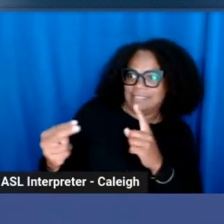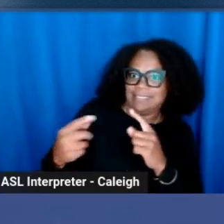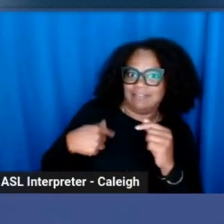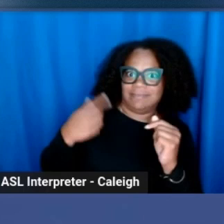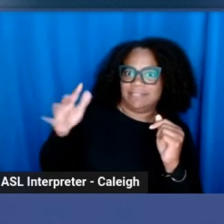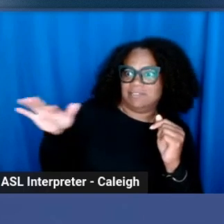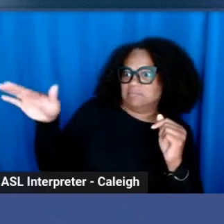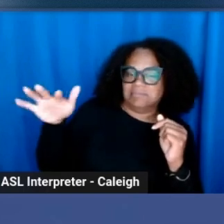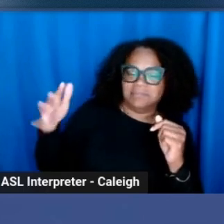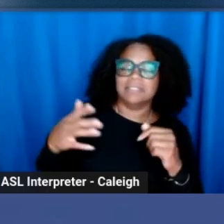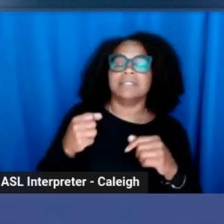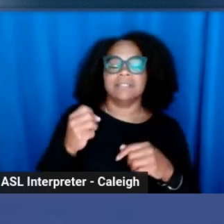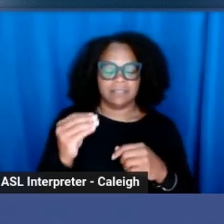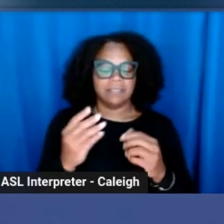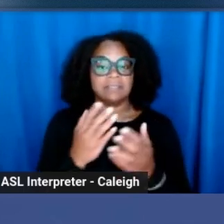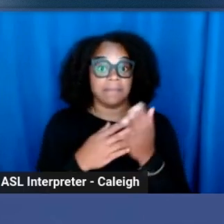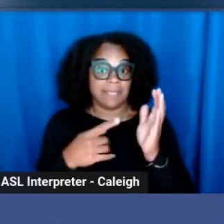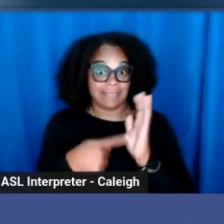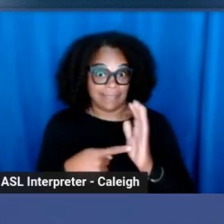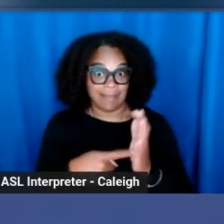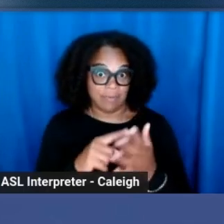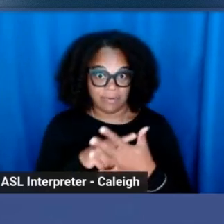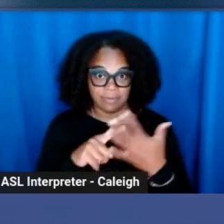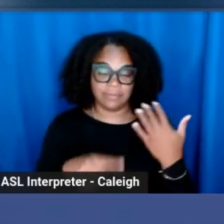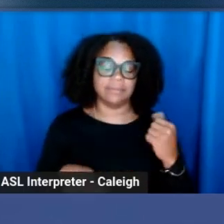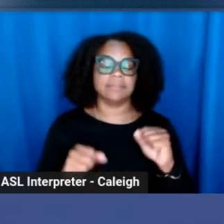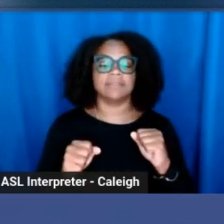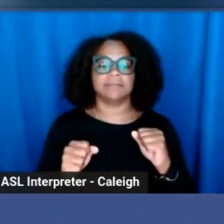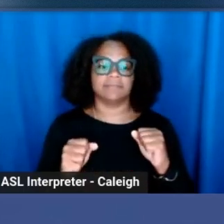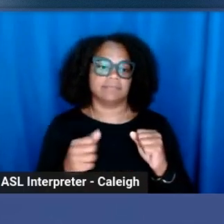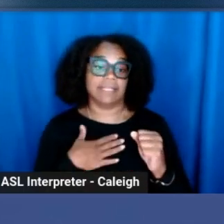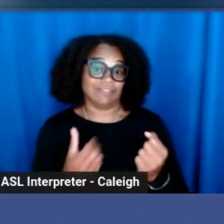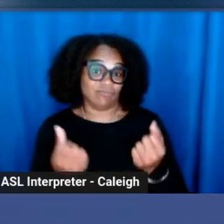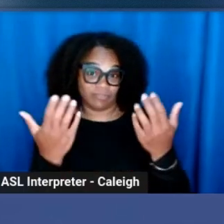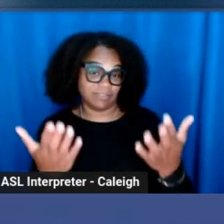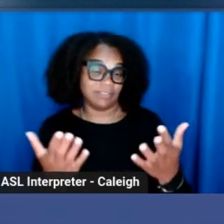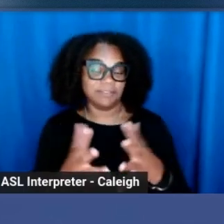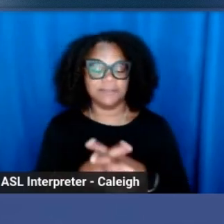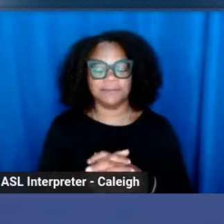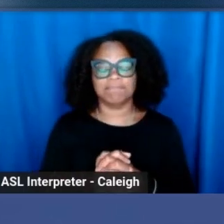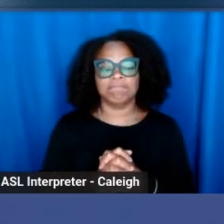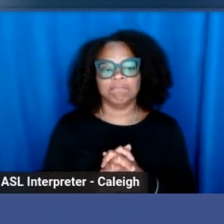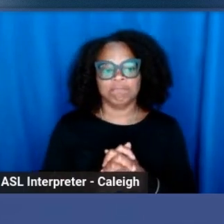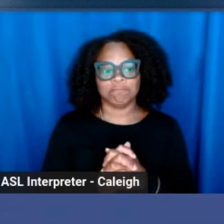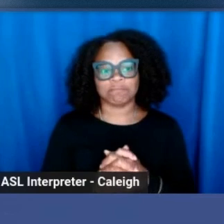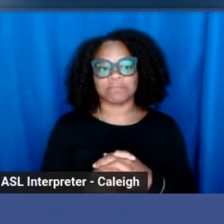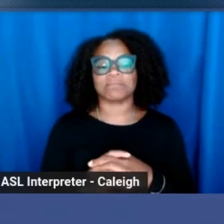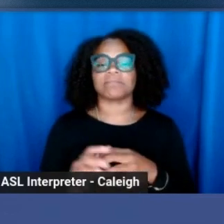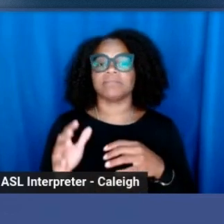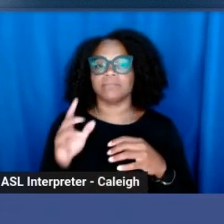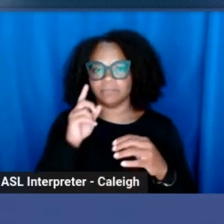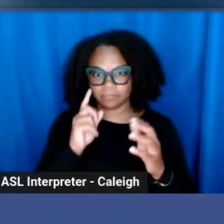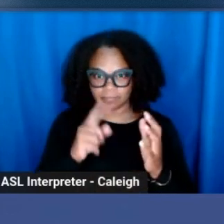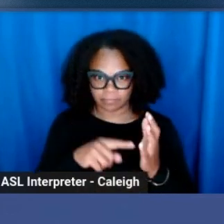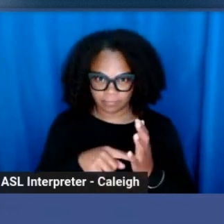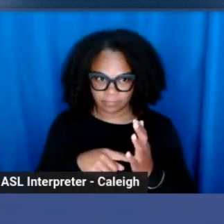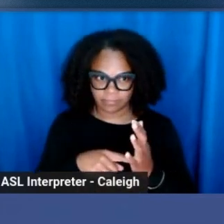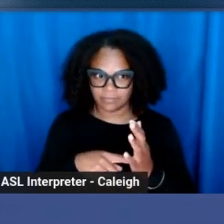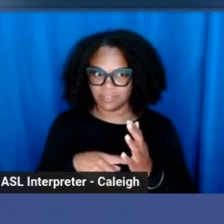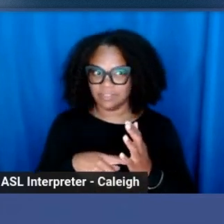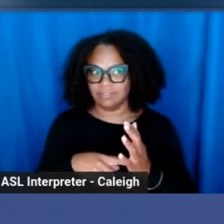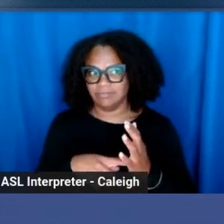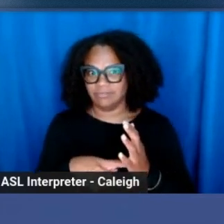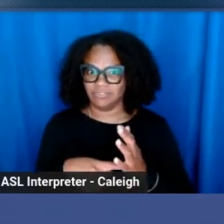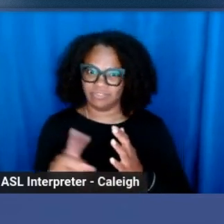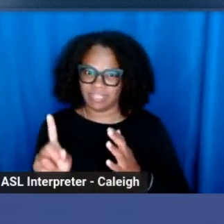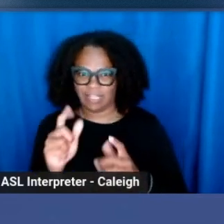out there? So some examples or suggestions would be making sure you're just honest.